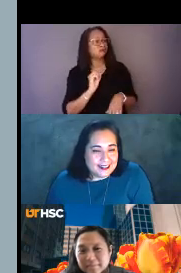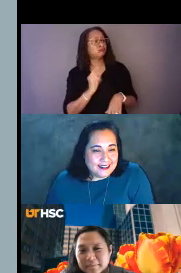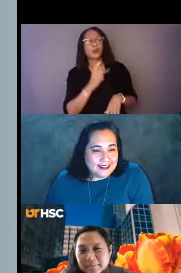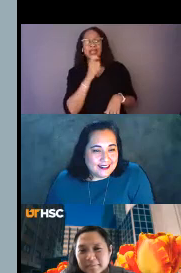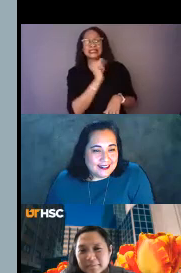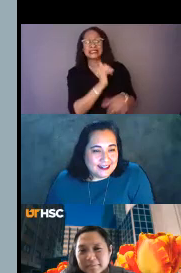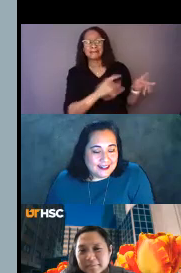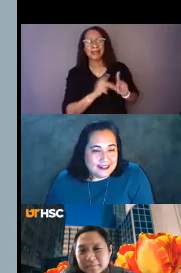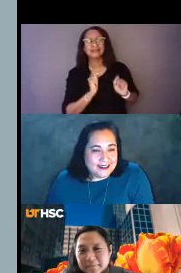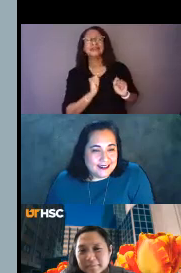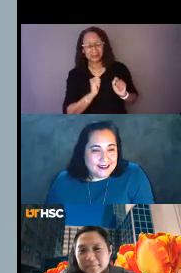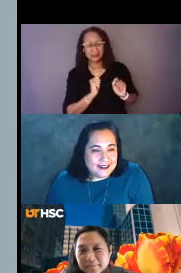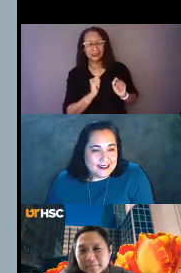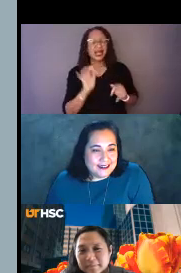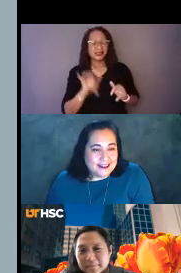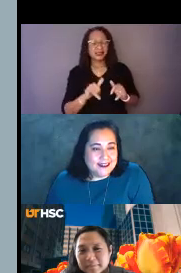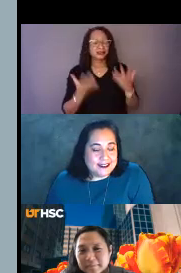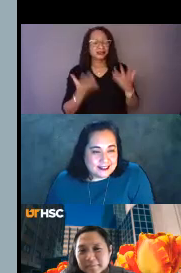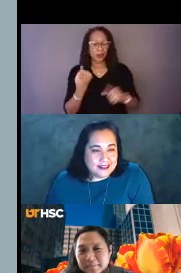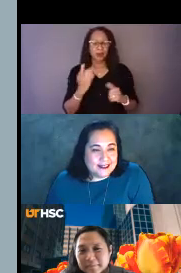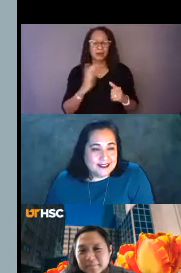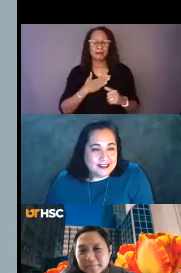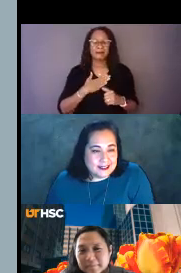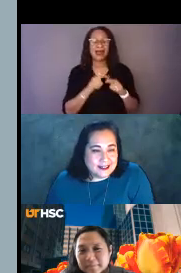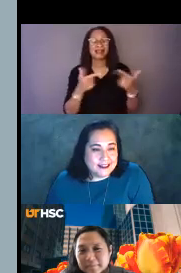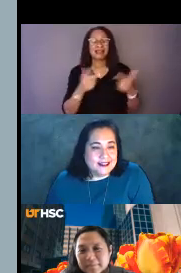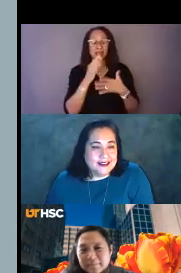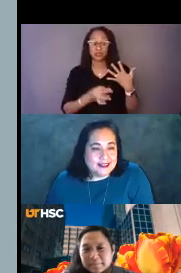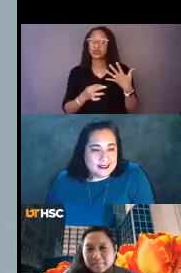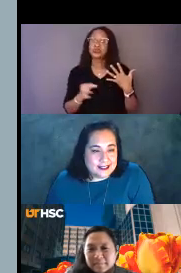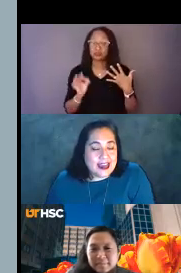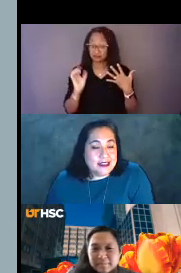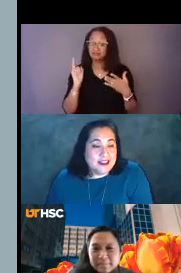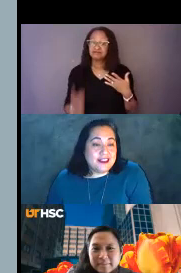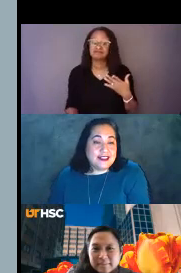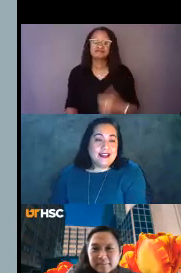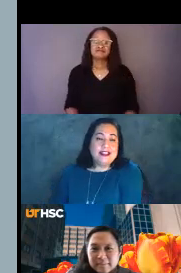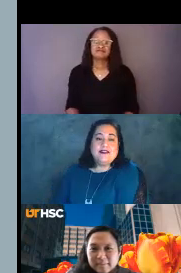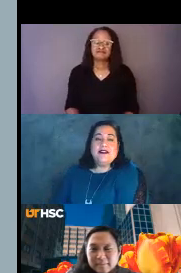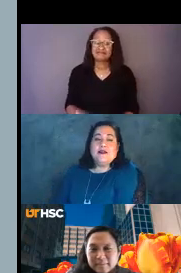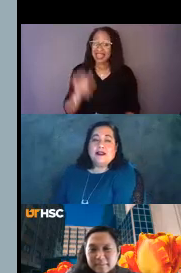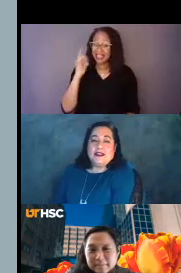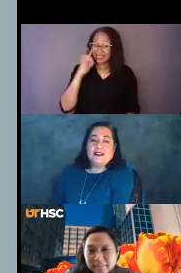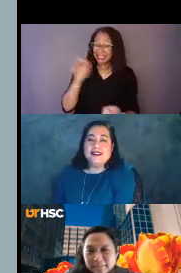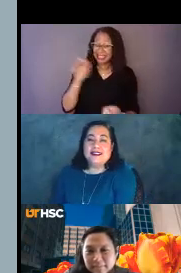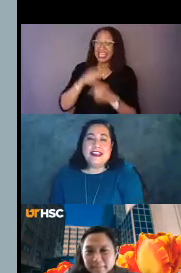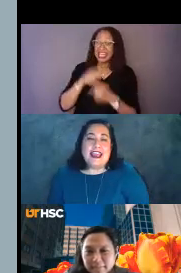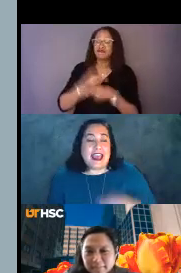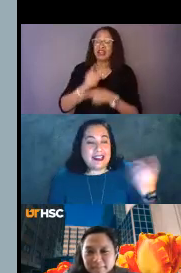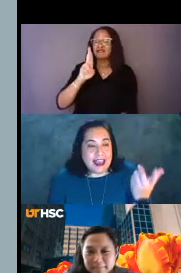same place. And so I think that's probably one of my language choices. I think that's exactly right, Rebecca.